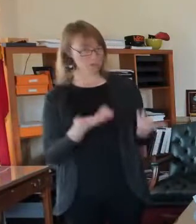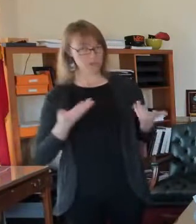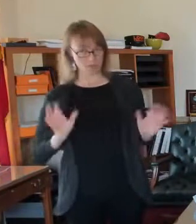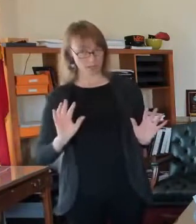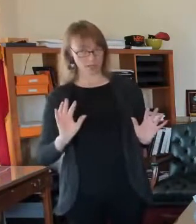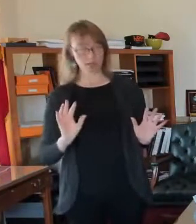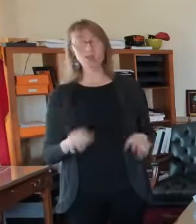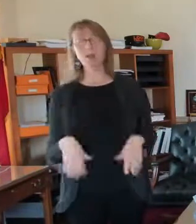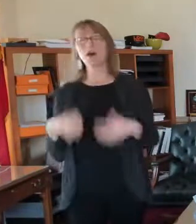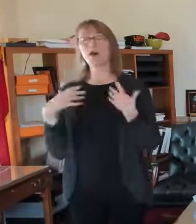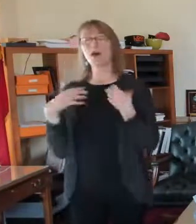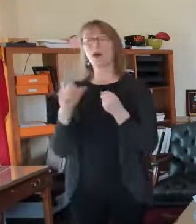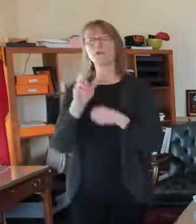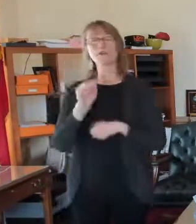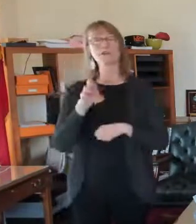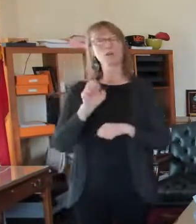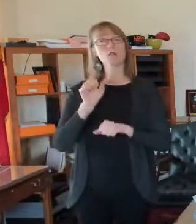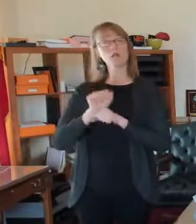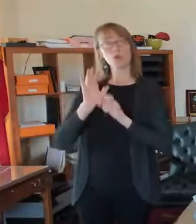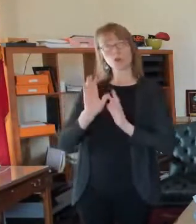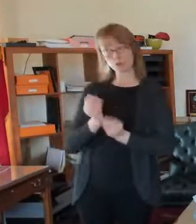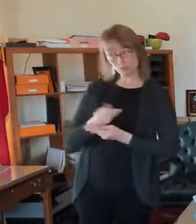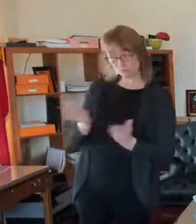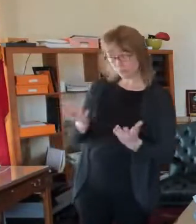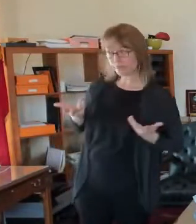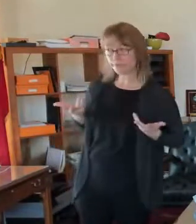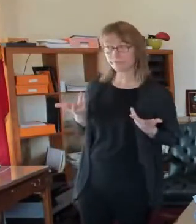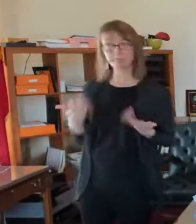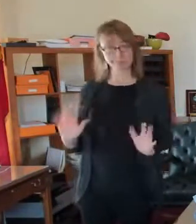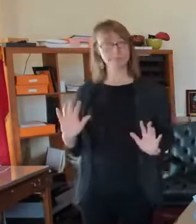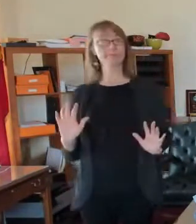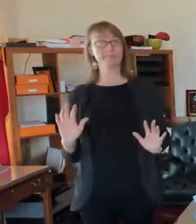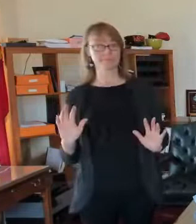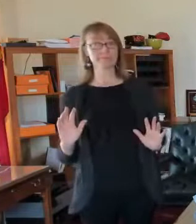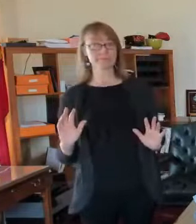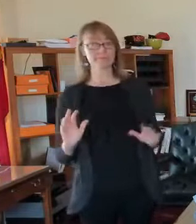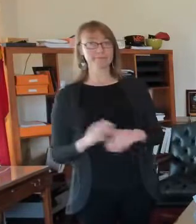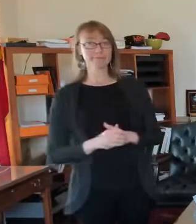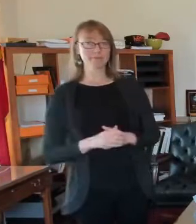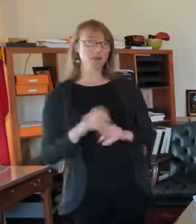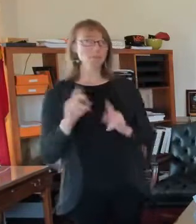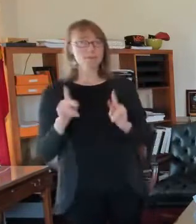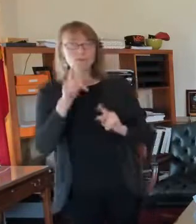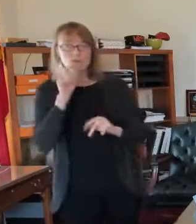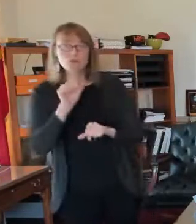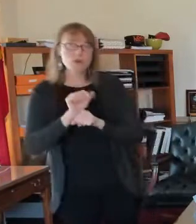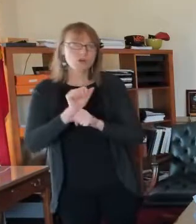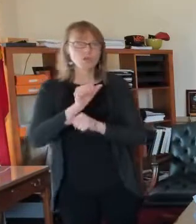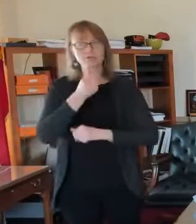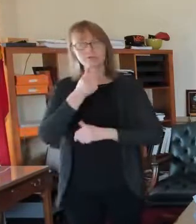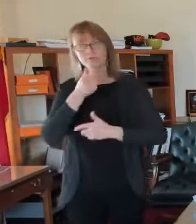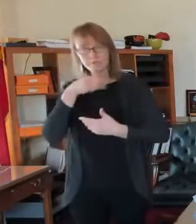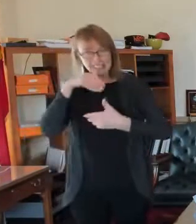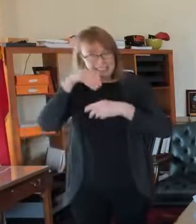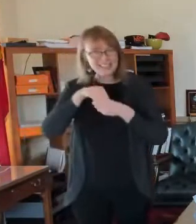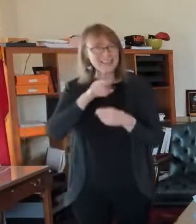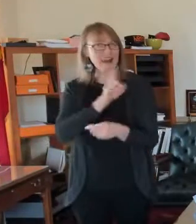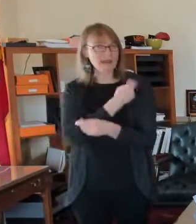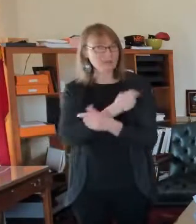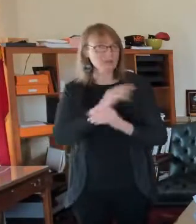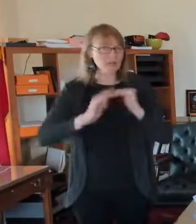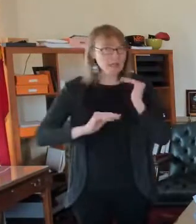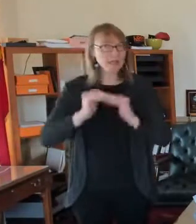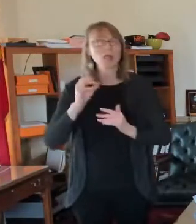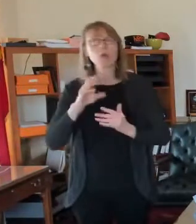are done in our region. So folks who work in hospitals or are related healthcare systems. Uh,